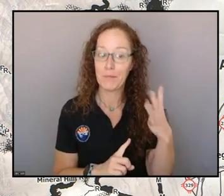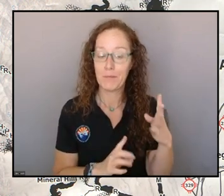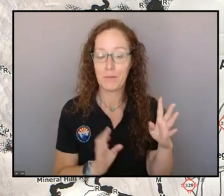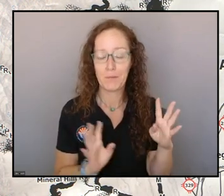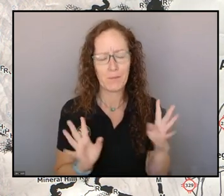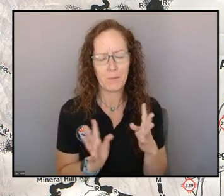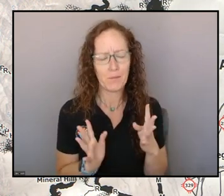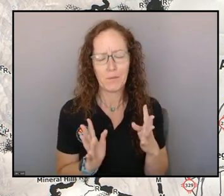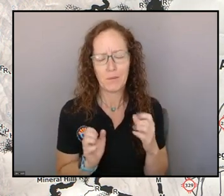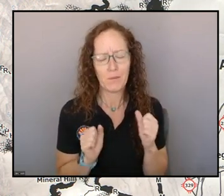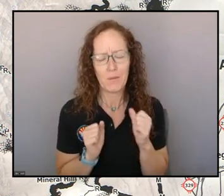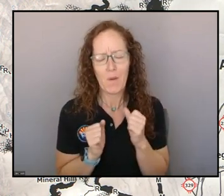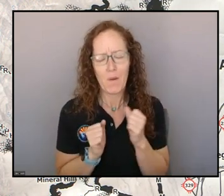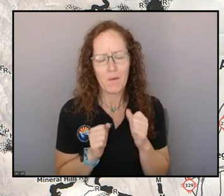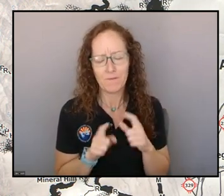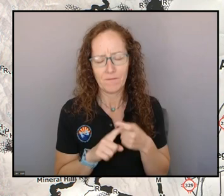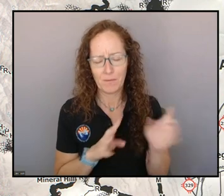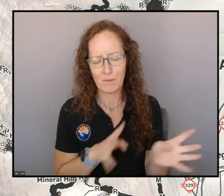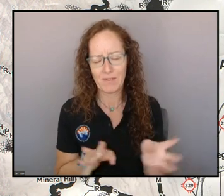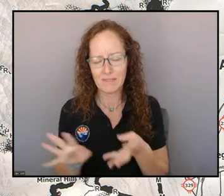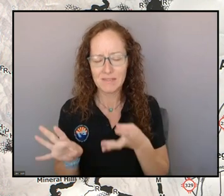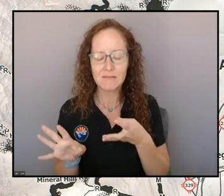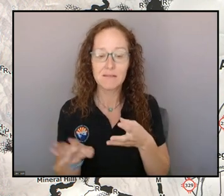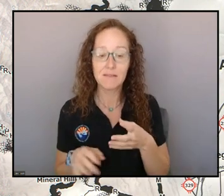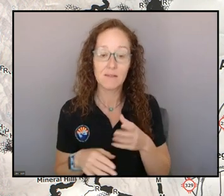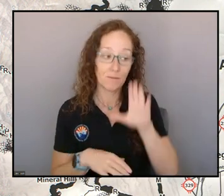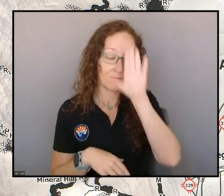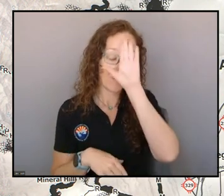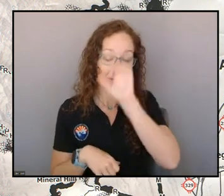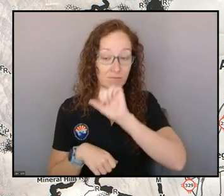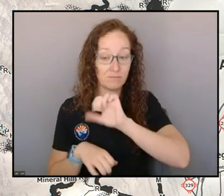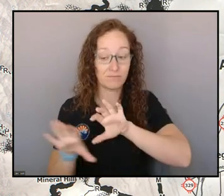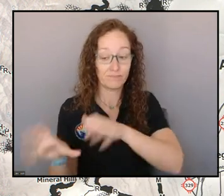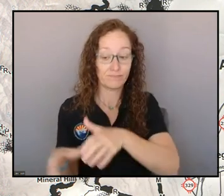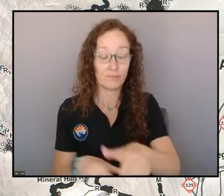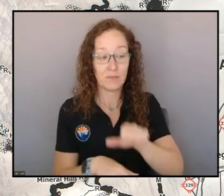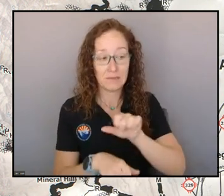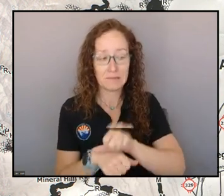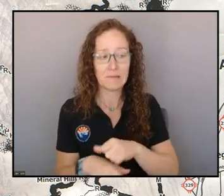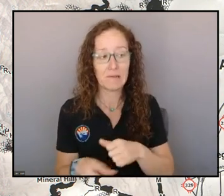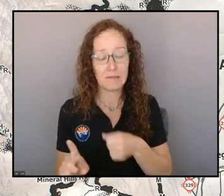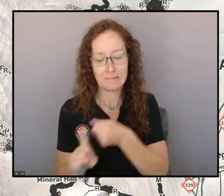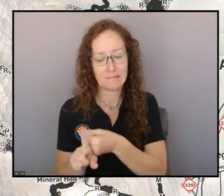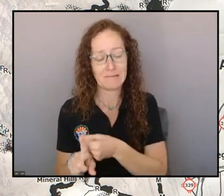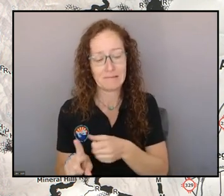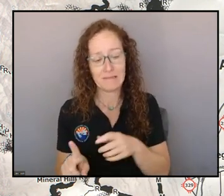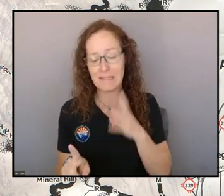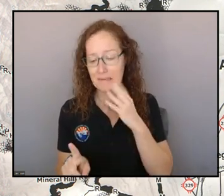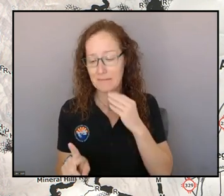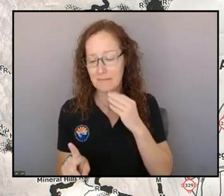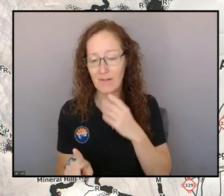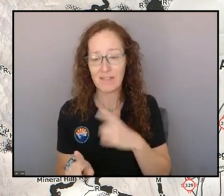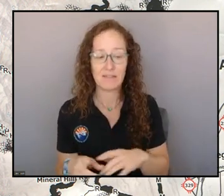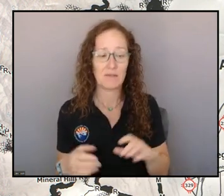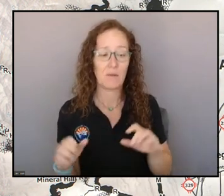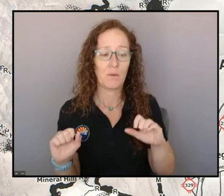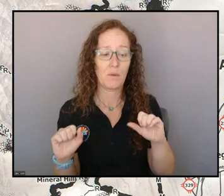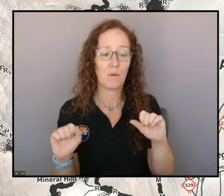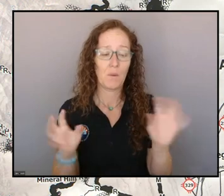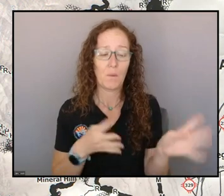So, the crews out there were definitely party to wind chills getting into the 20s as we got into the overnight hours.